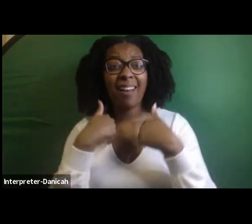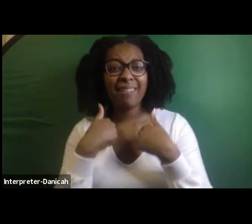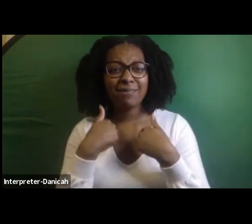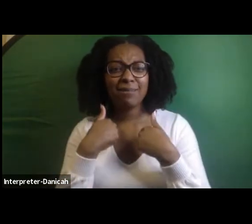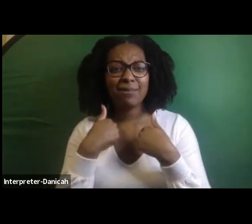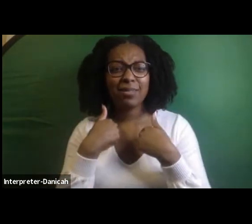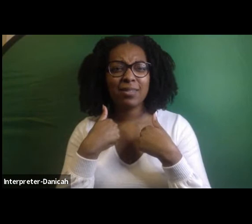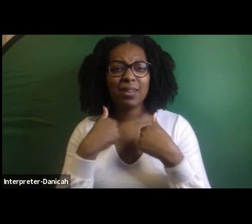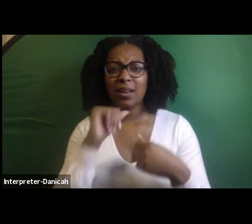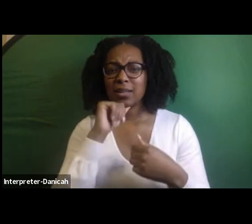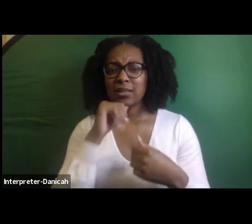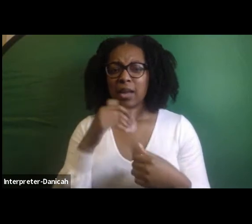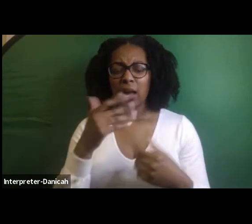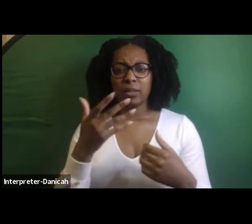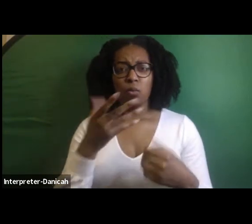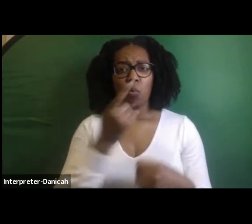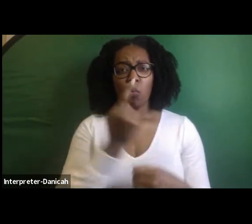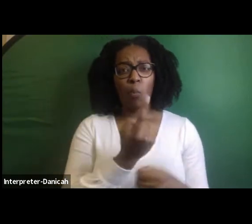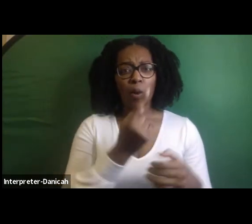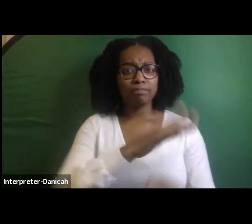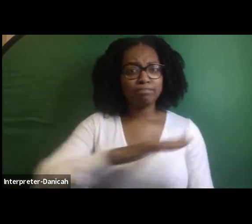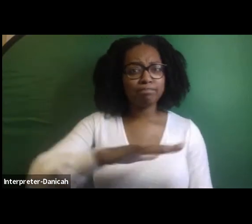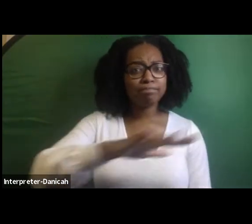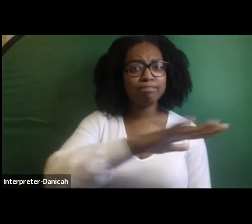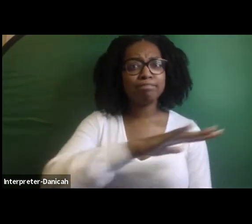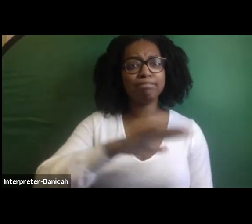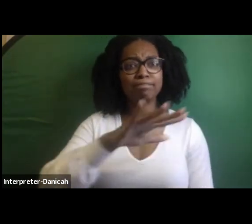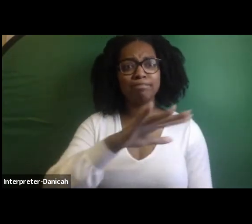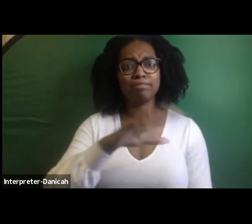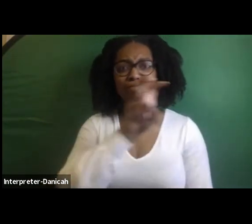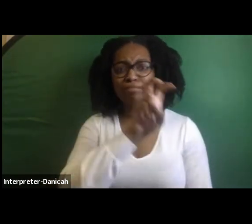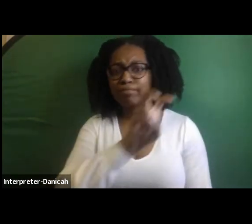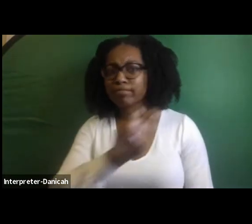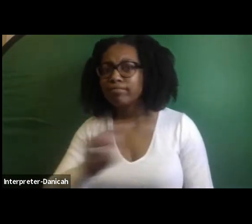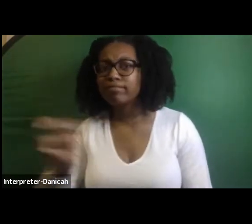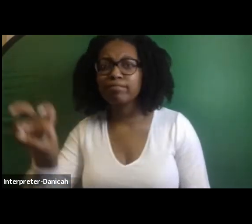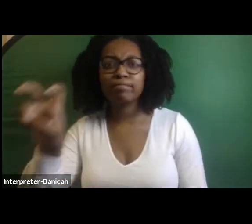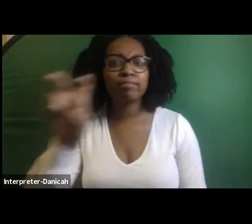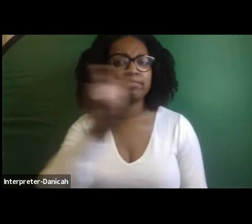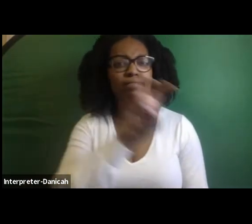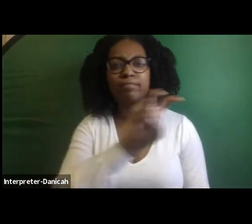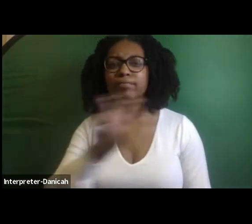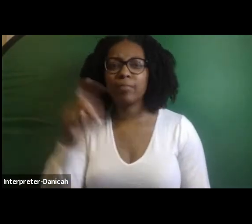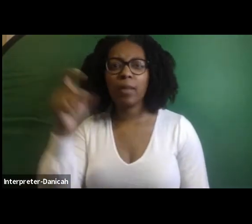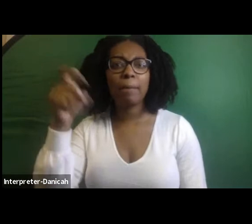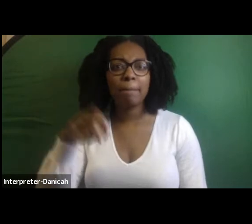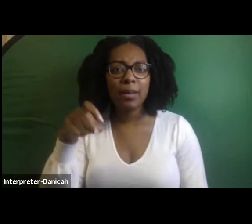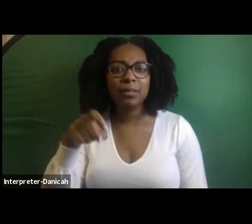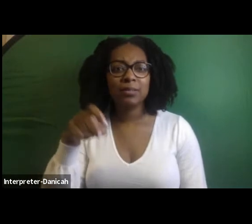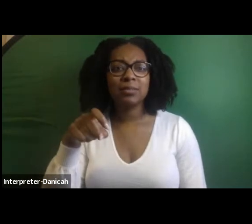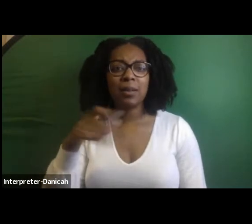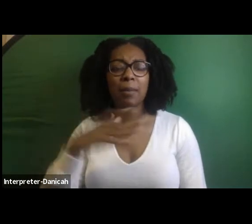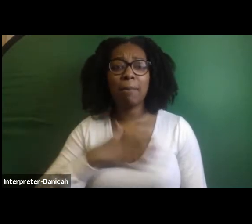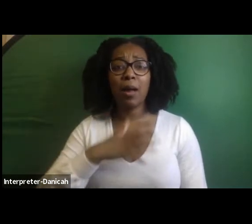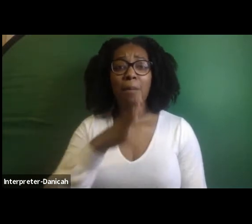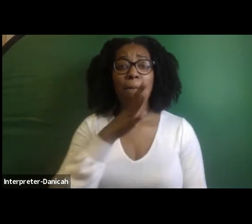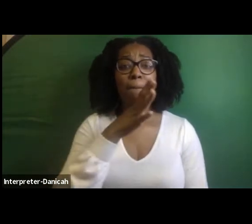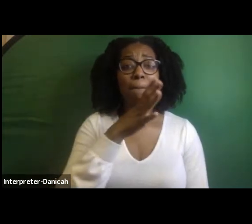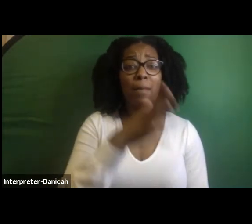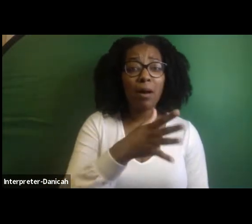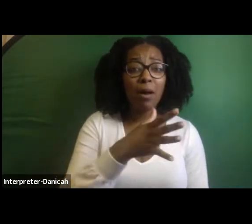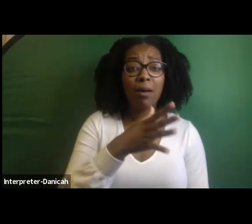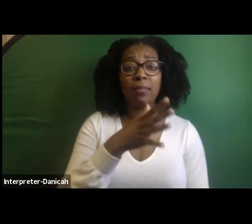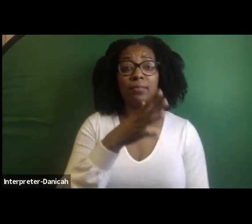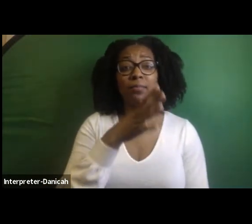area or place, but the models that I had from traveling, the models that I have from my mother and my grandmother and my great